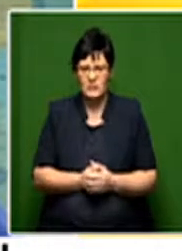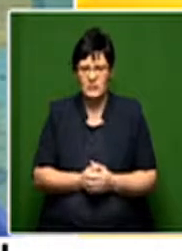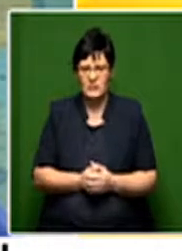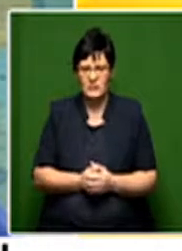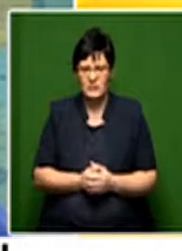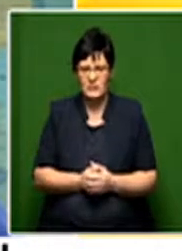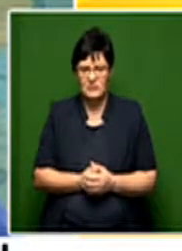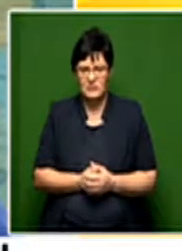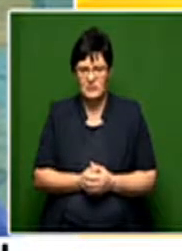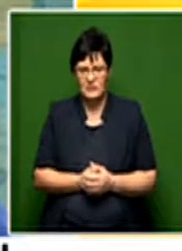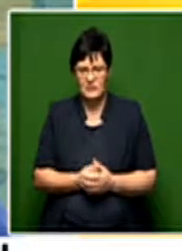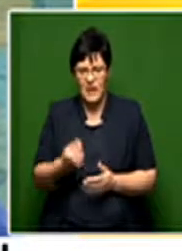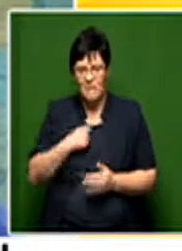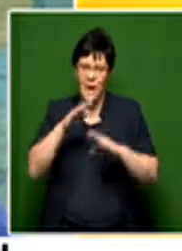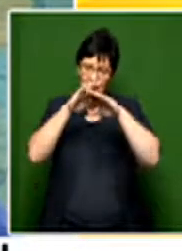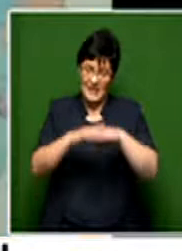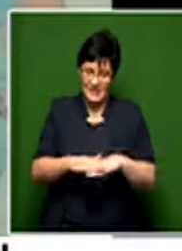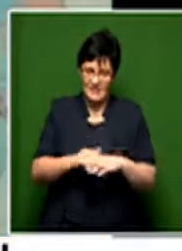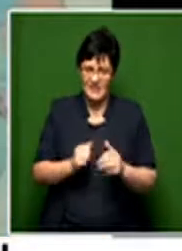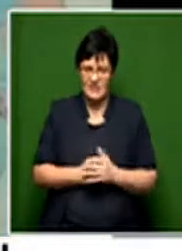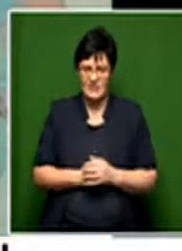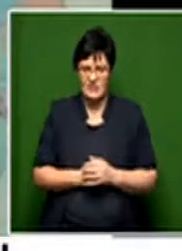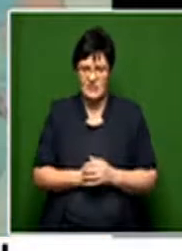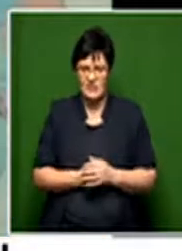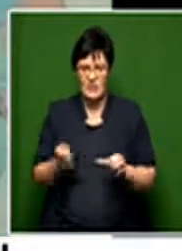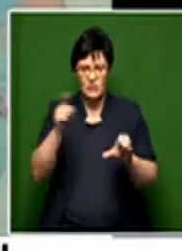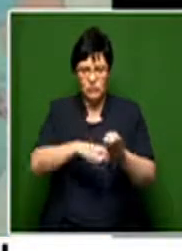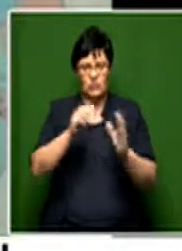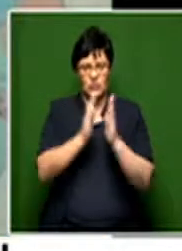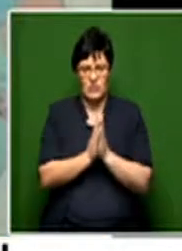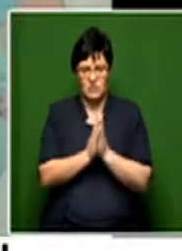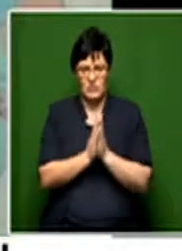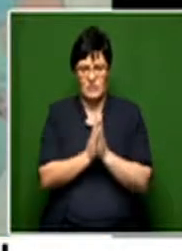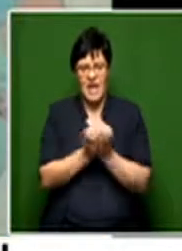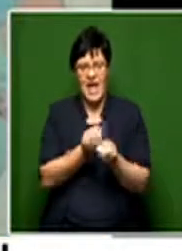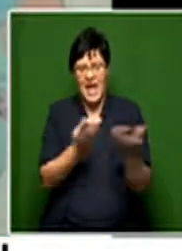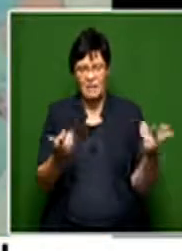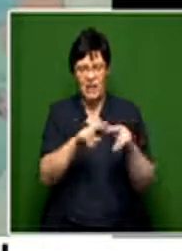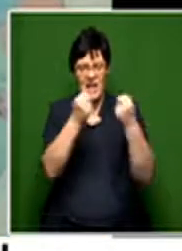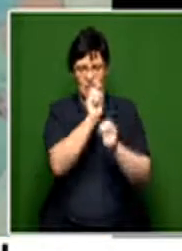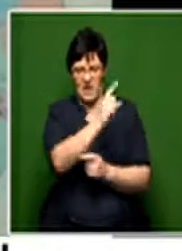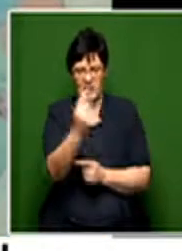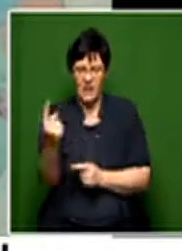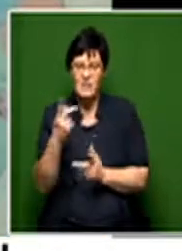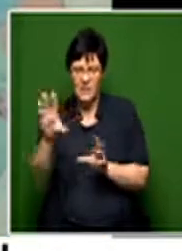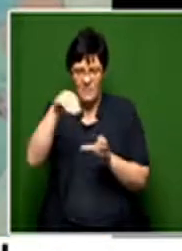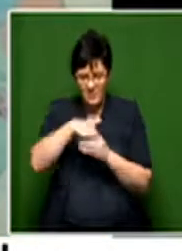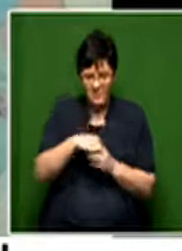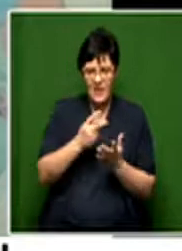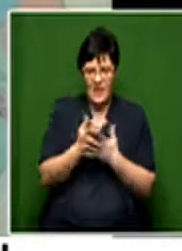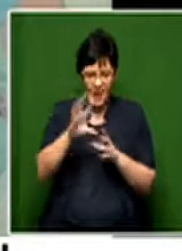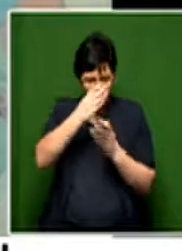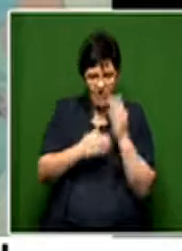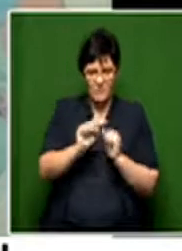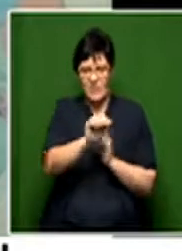You know, I'm so blessed that I joined a church called Every Nation. They've taken me in. They've made me